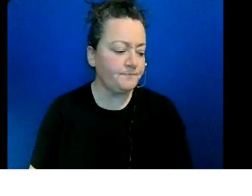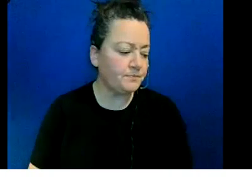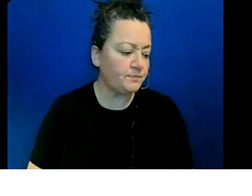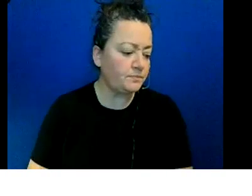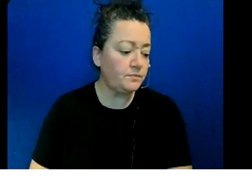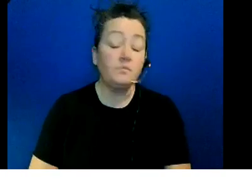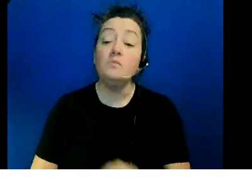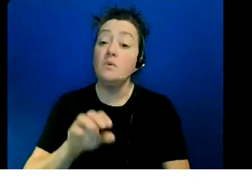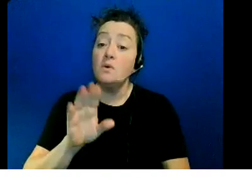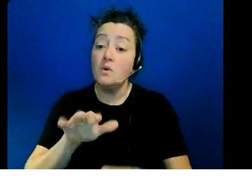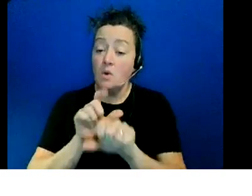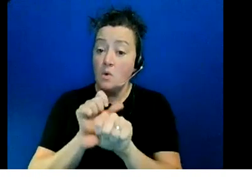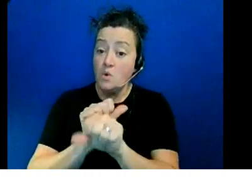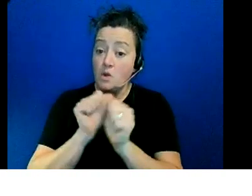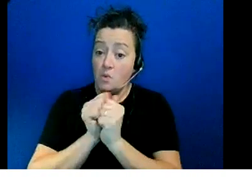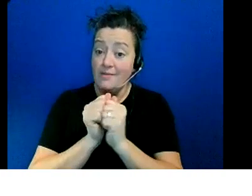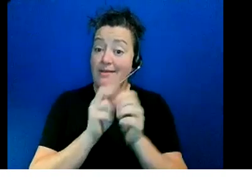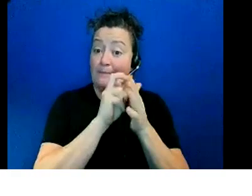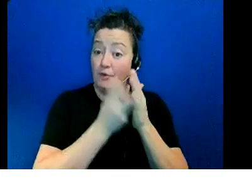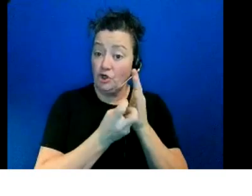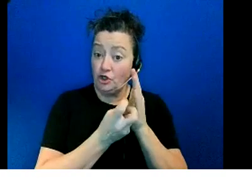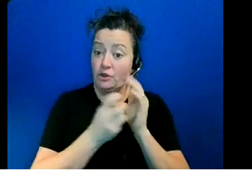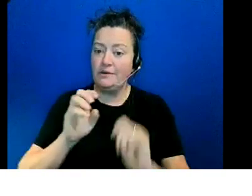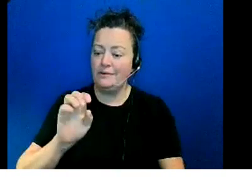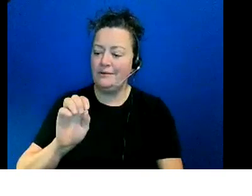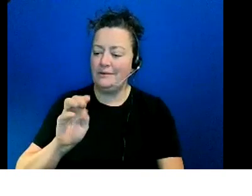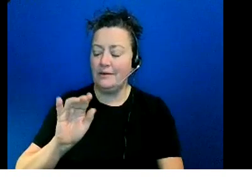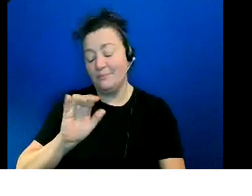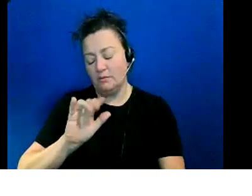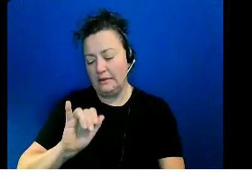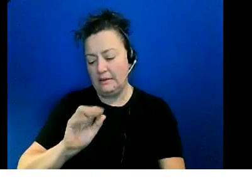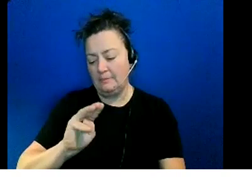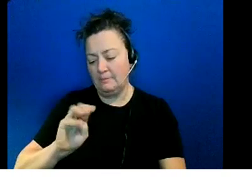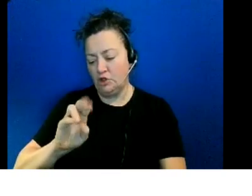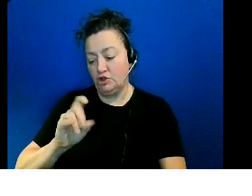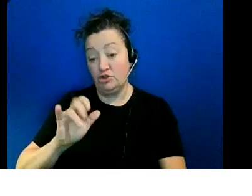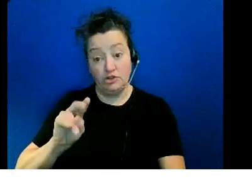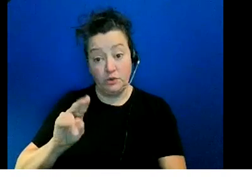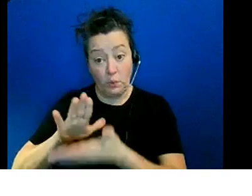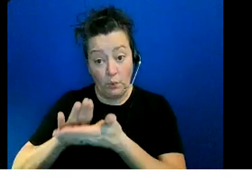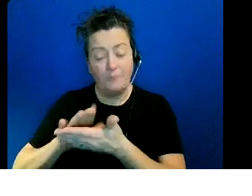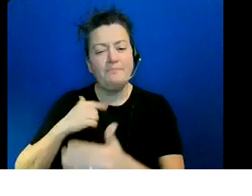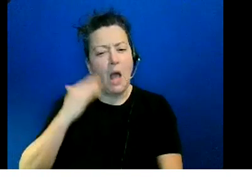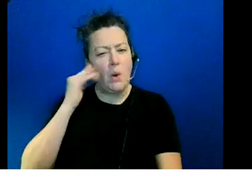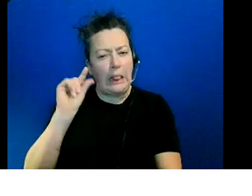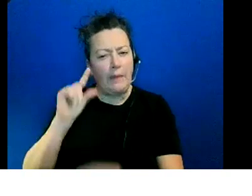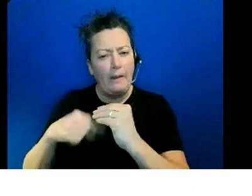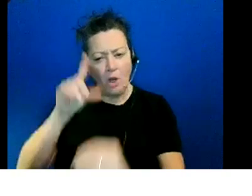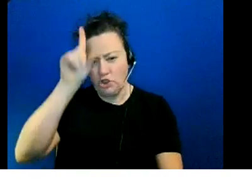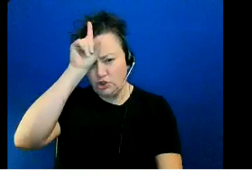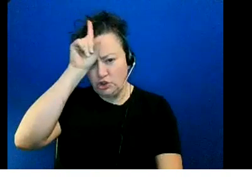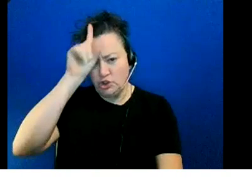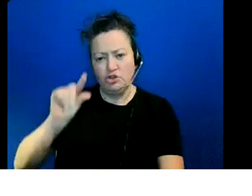mean working with immersion schools i also know a little bit about um german immersion schools and those schools